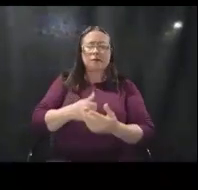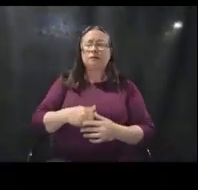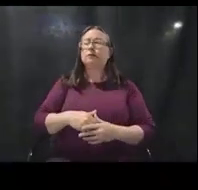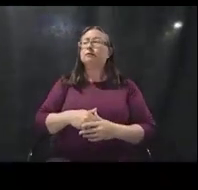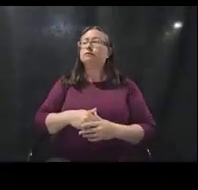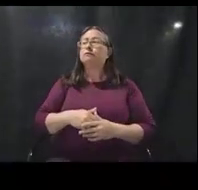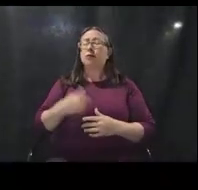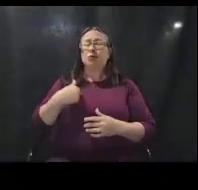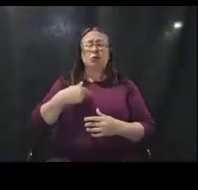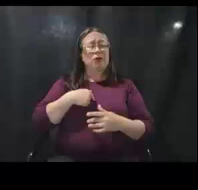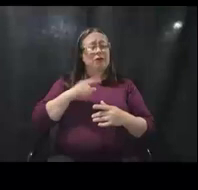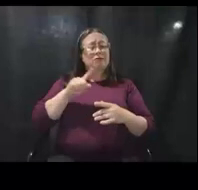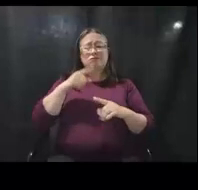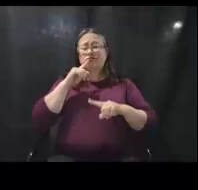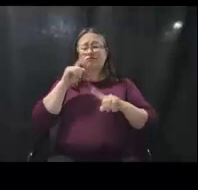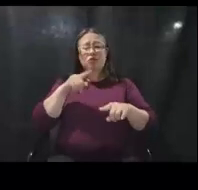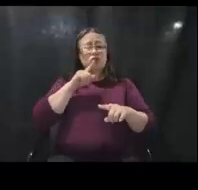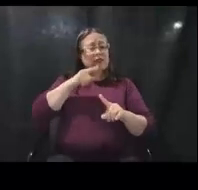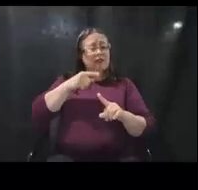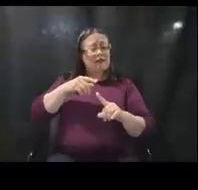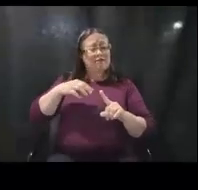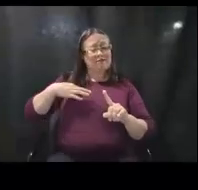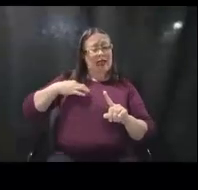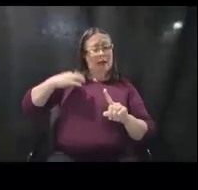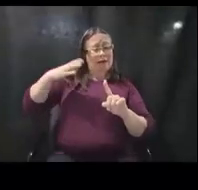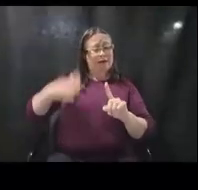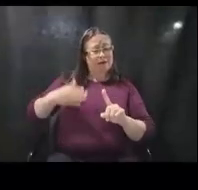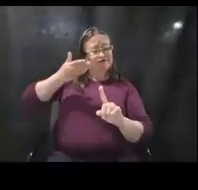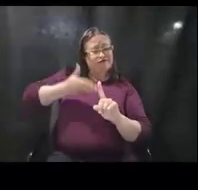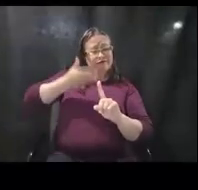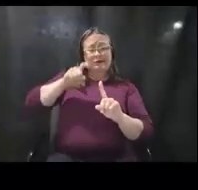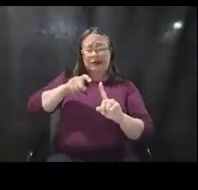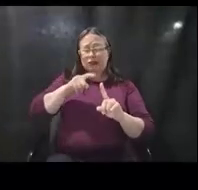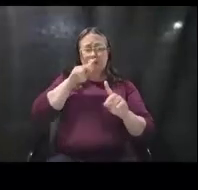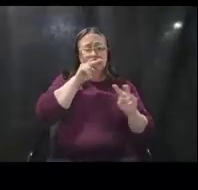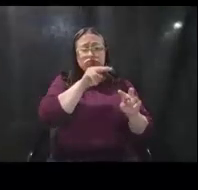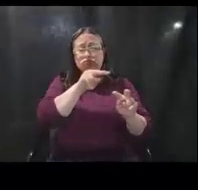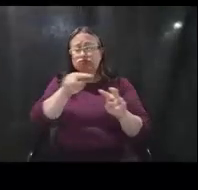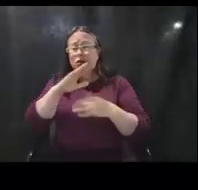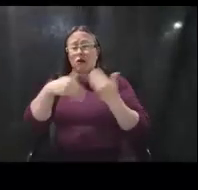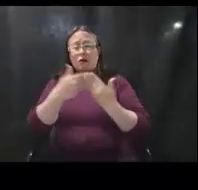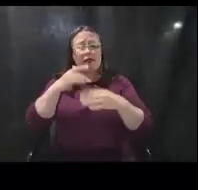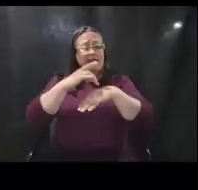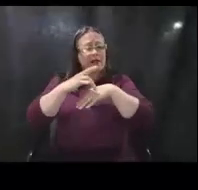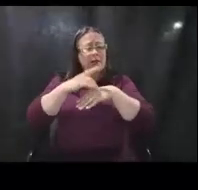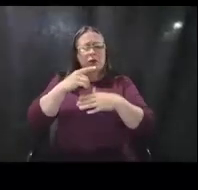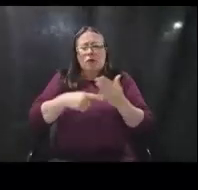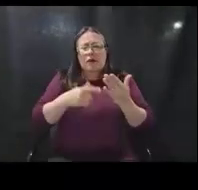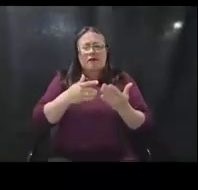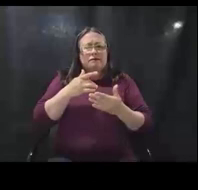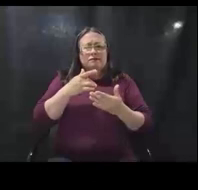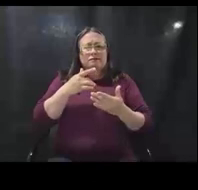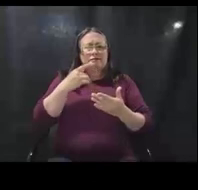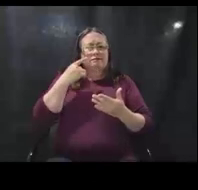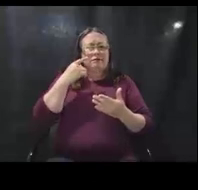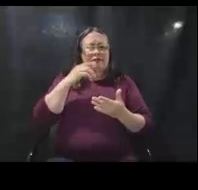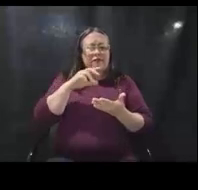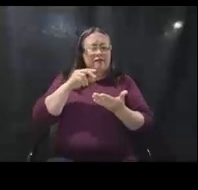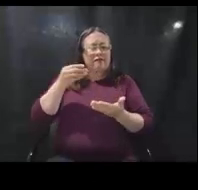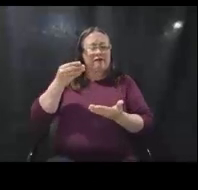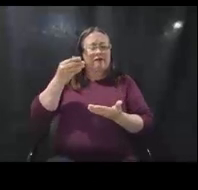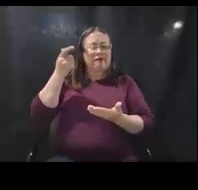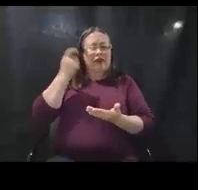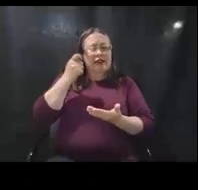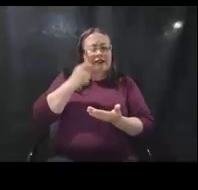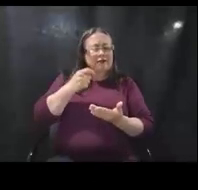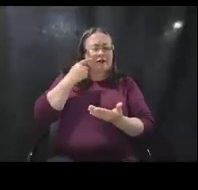to say really the applicant needs to look at all of the available funding options and determine which option works best to meet